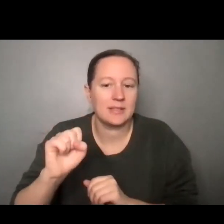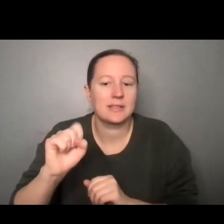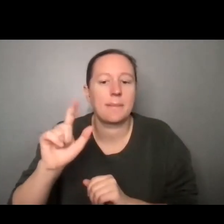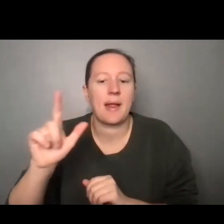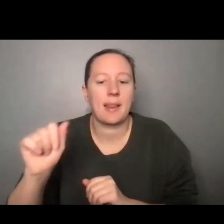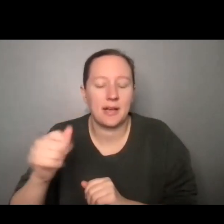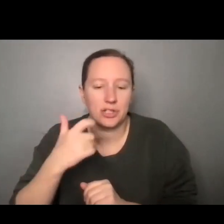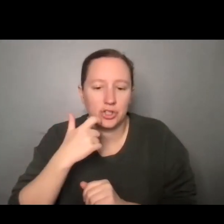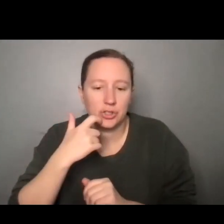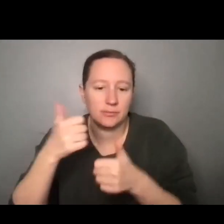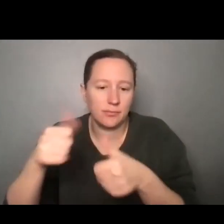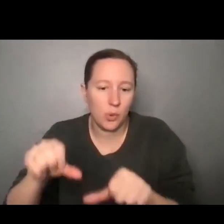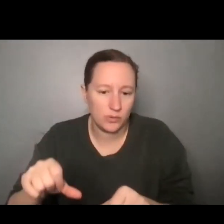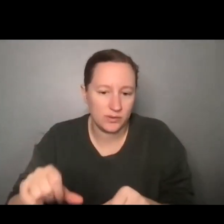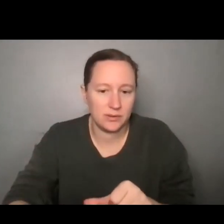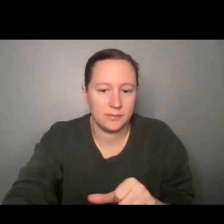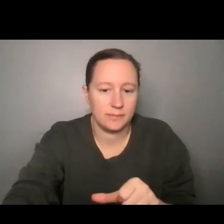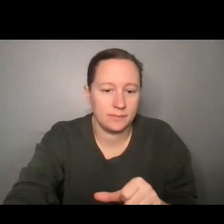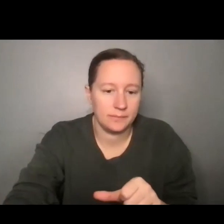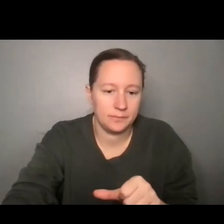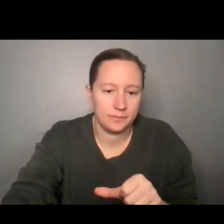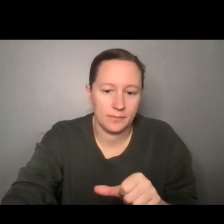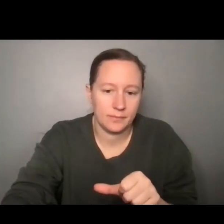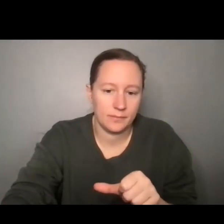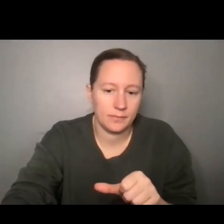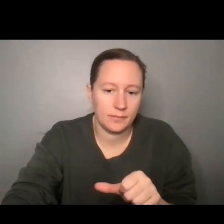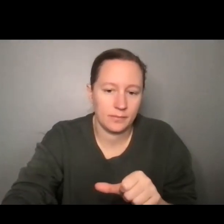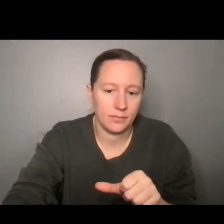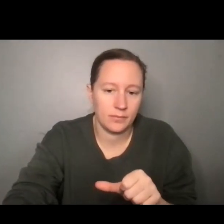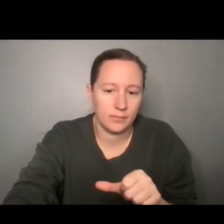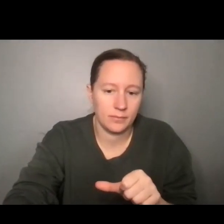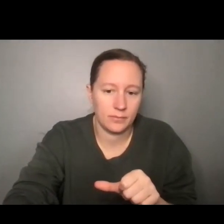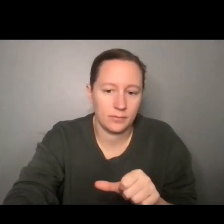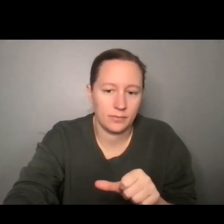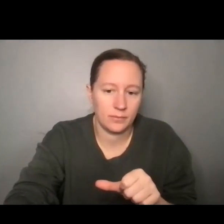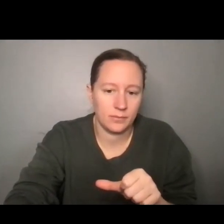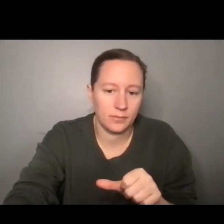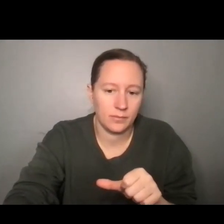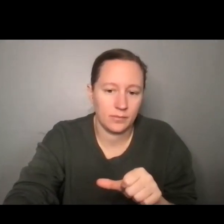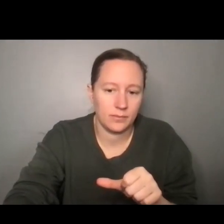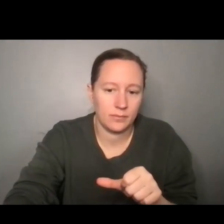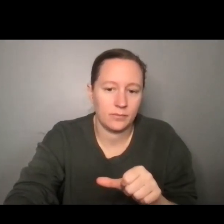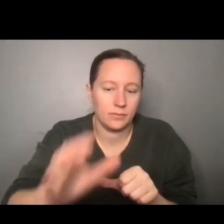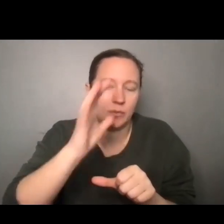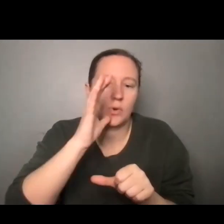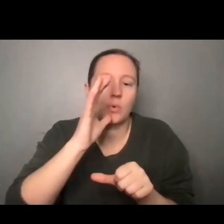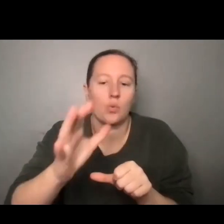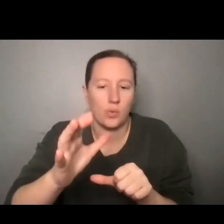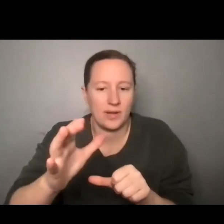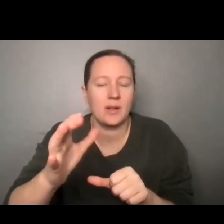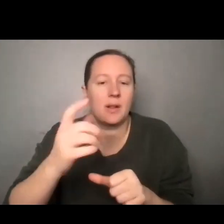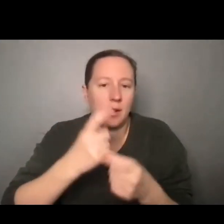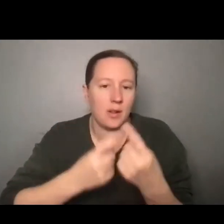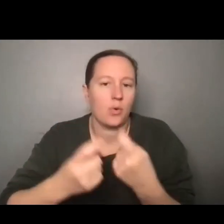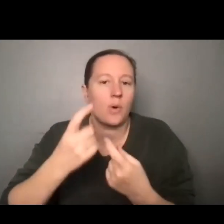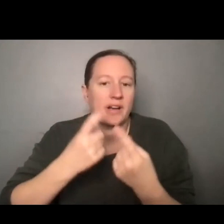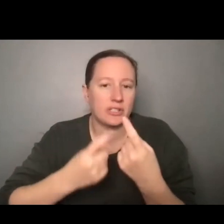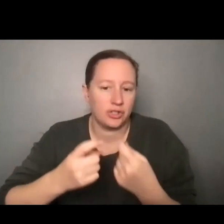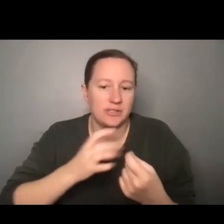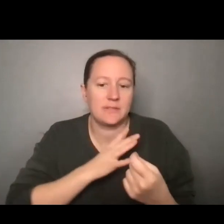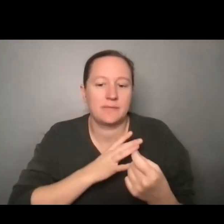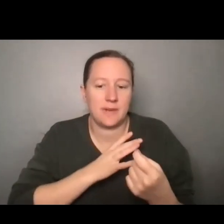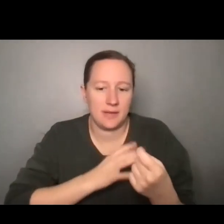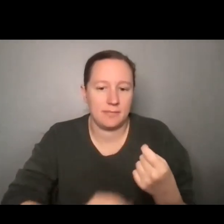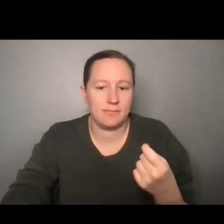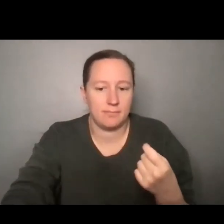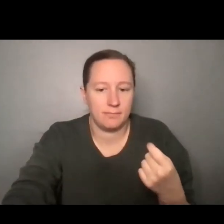posted in the chat. Thank you, Isabella. And we will be taking questions during the second half of this panel. So you can